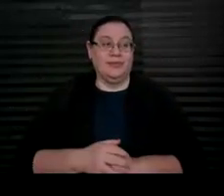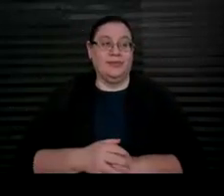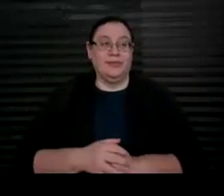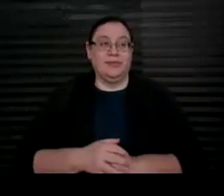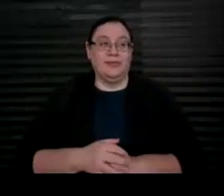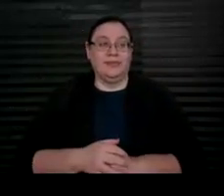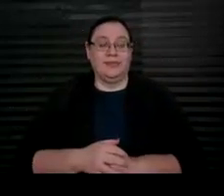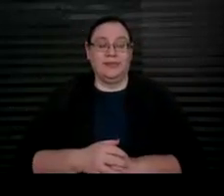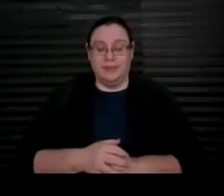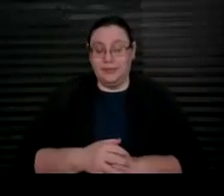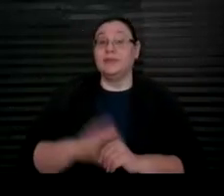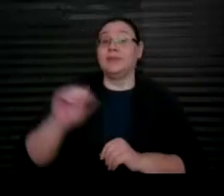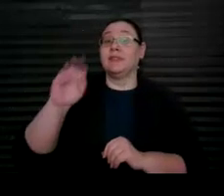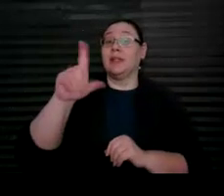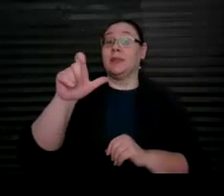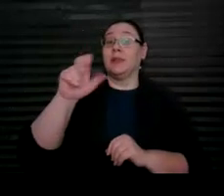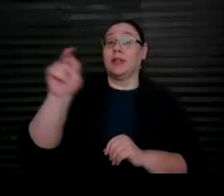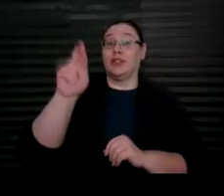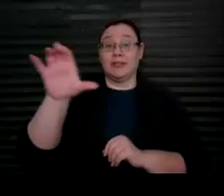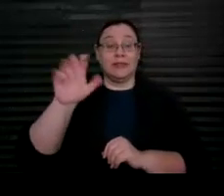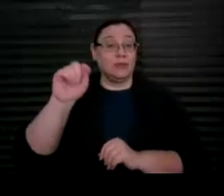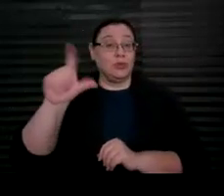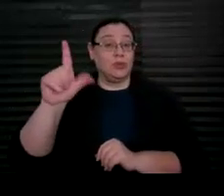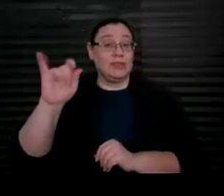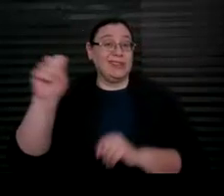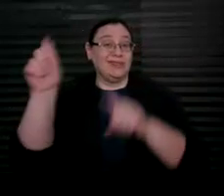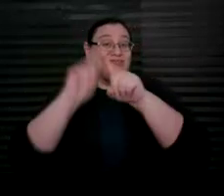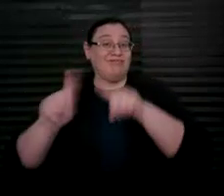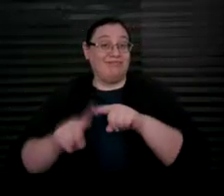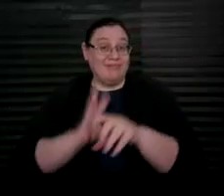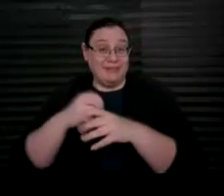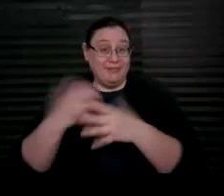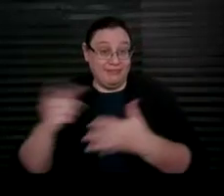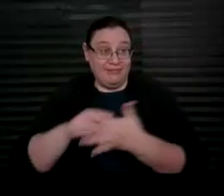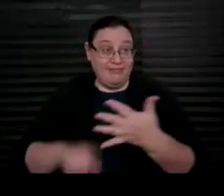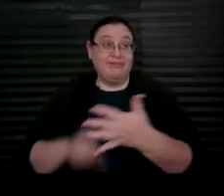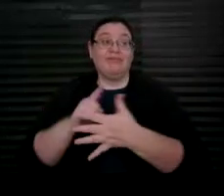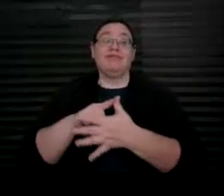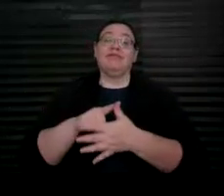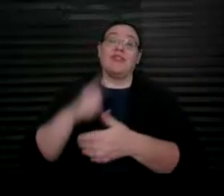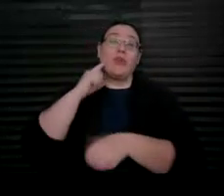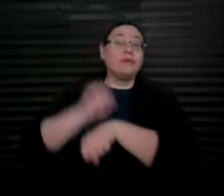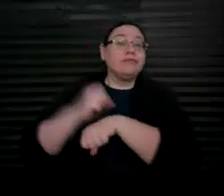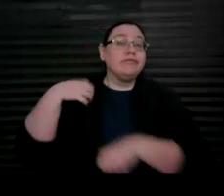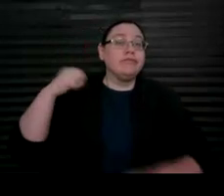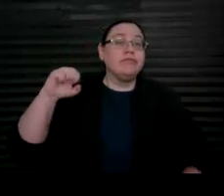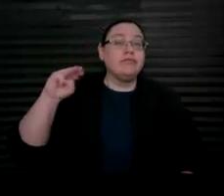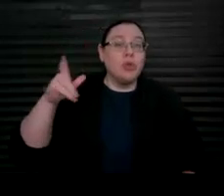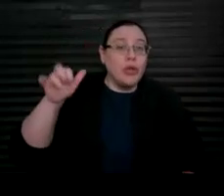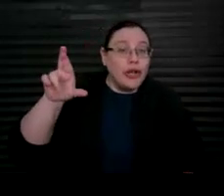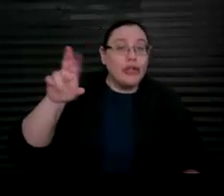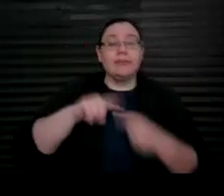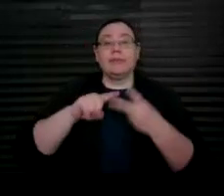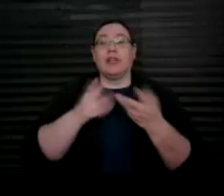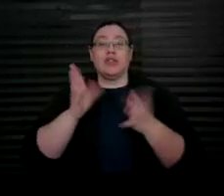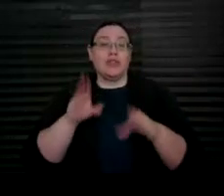ABLE NRC toolkits include Employer Toolkit, Service Provider